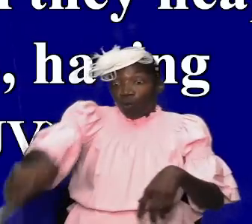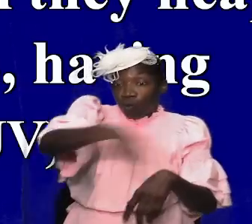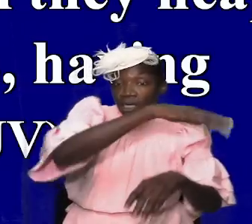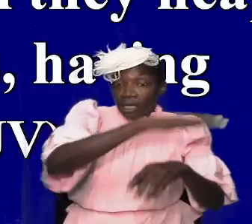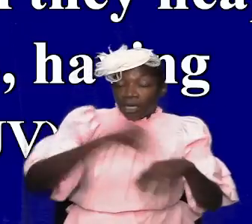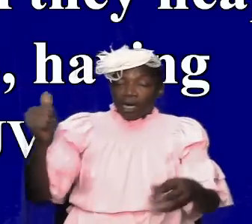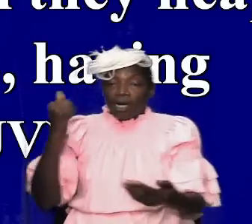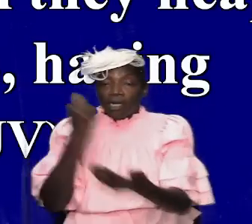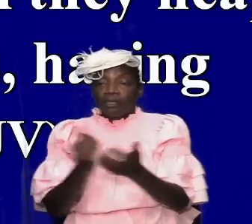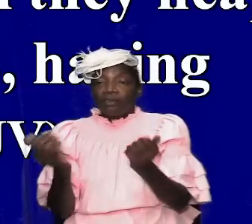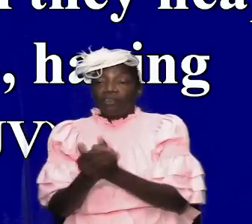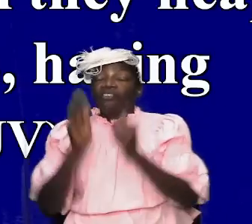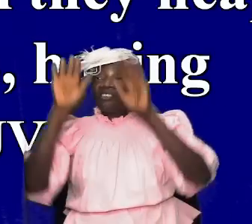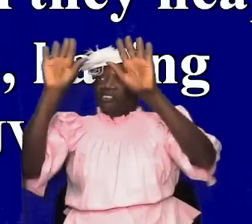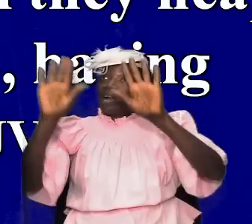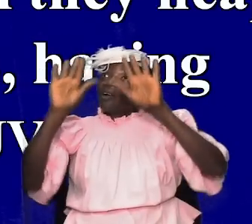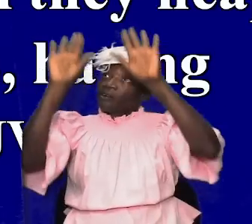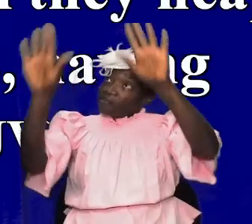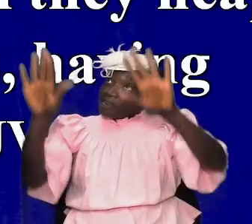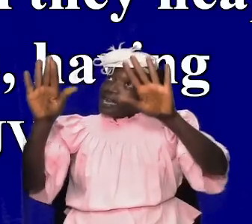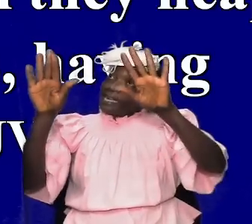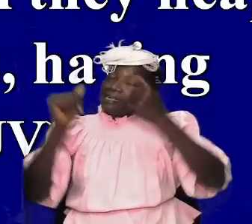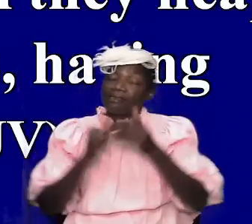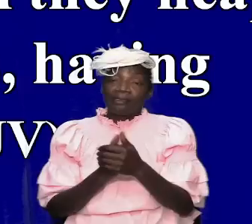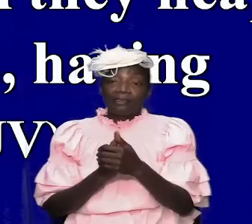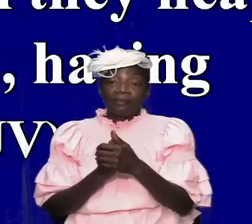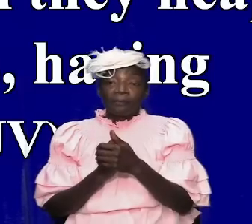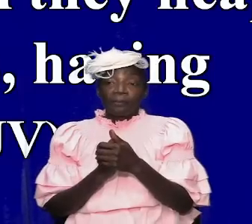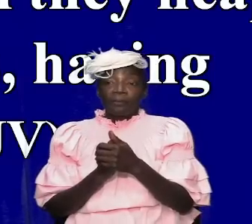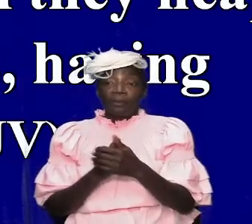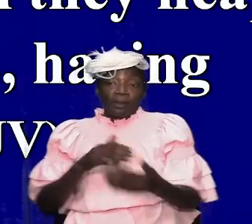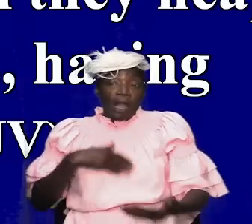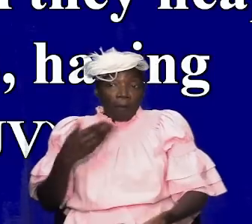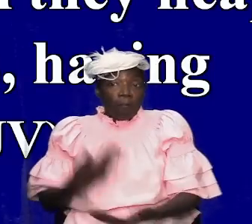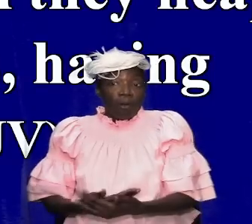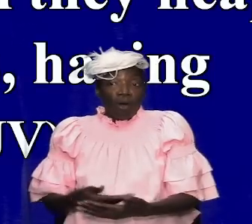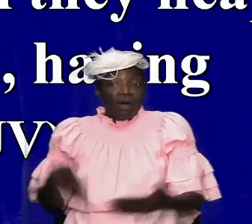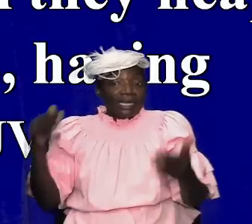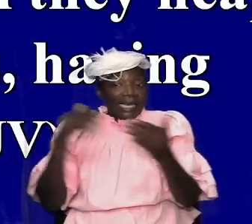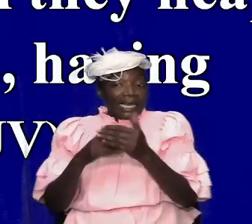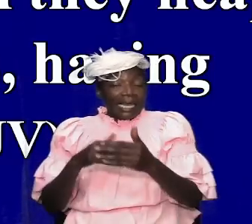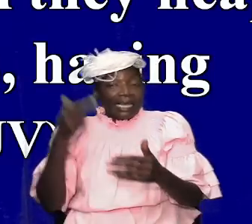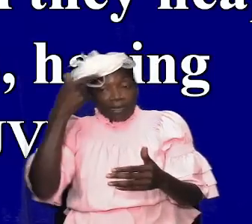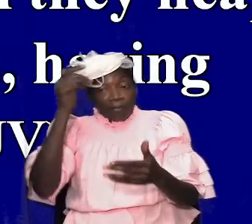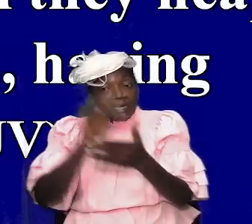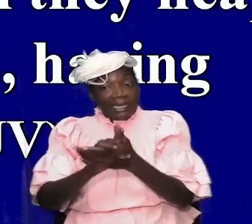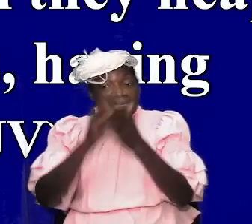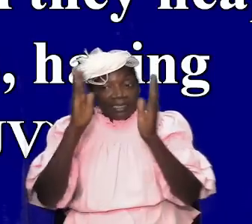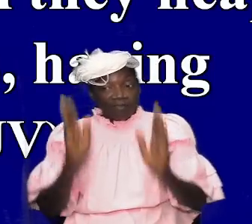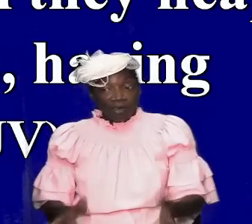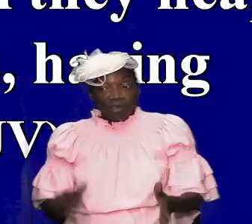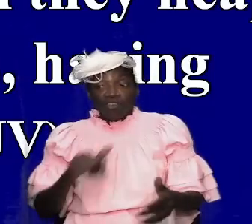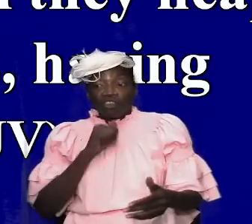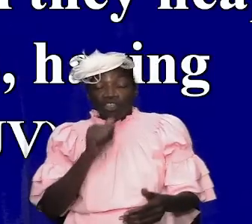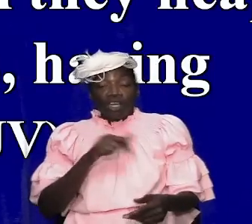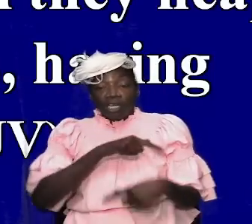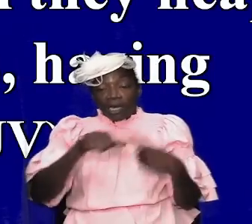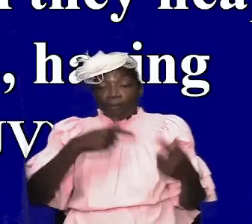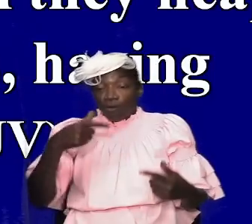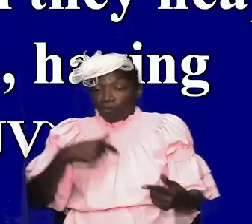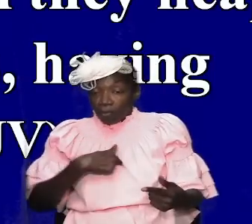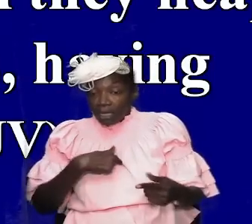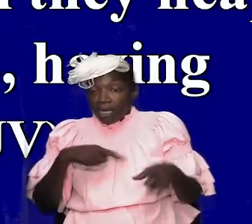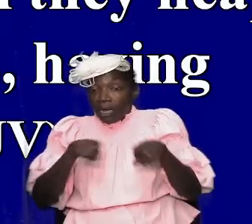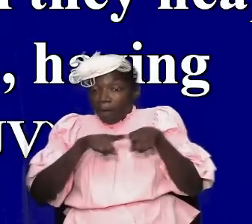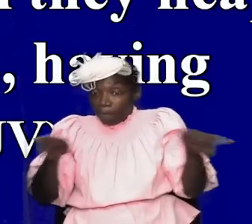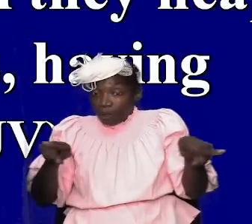members of the church as people of god as born again believers remember that it is not about me it is